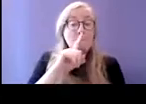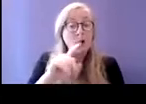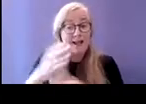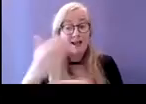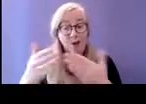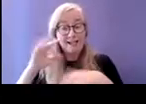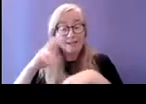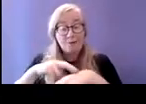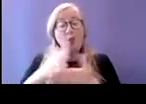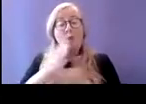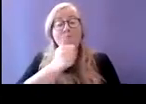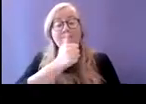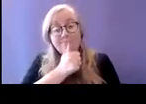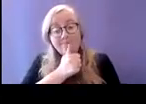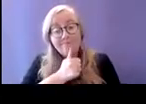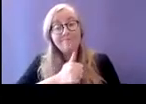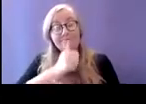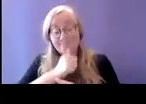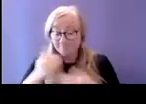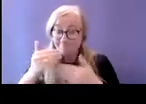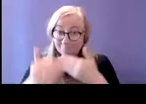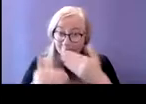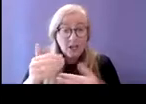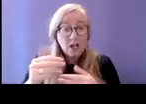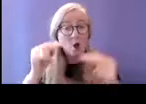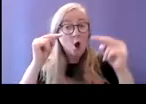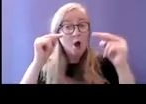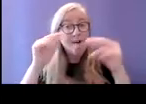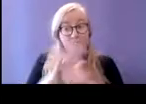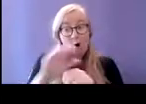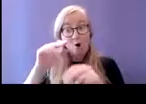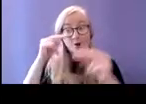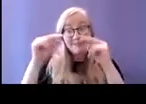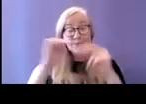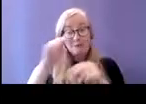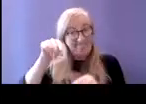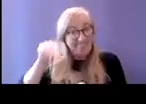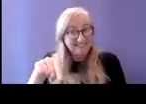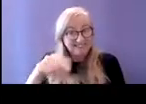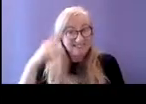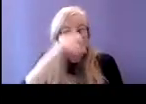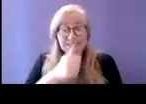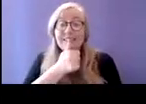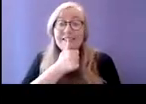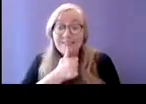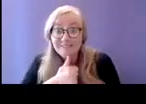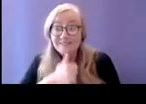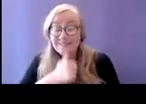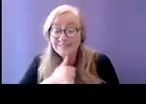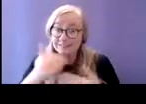autistic people can be gifted with and resilience seems to be another attribute